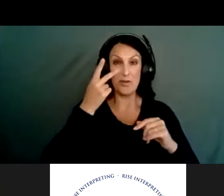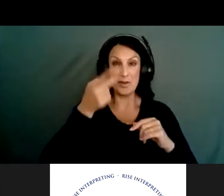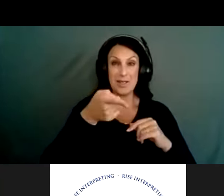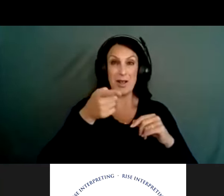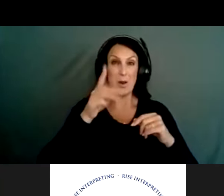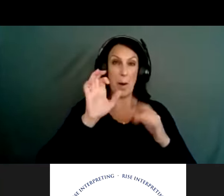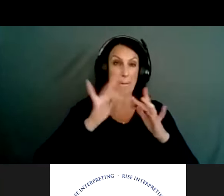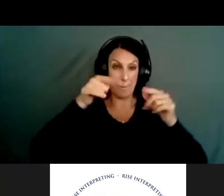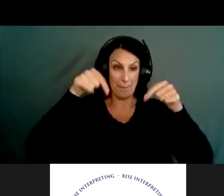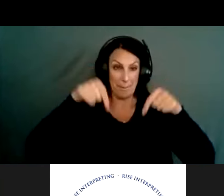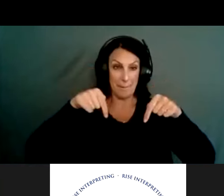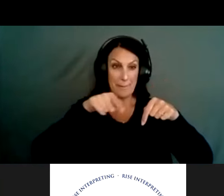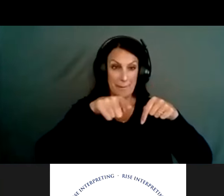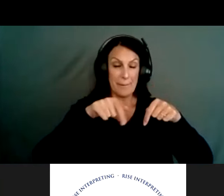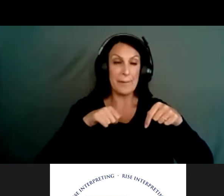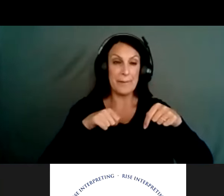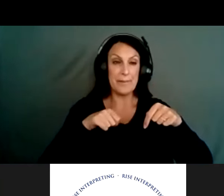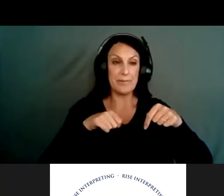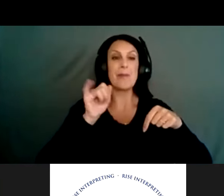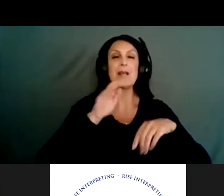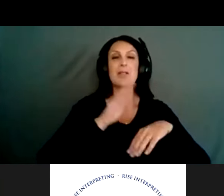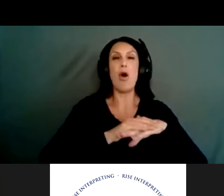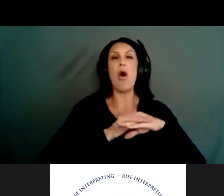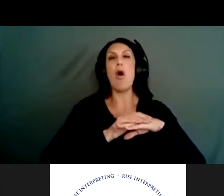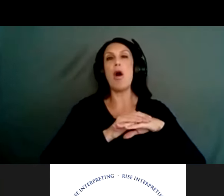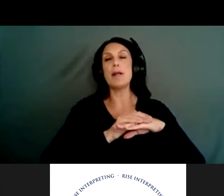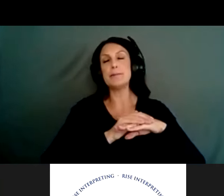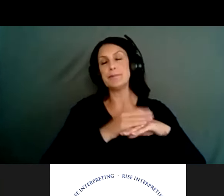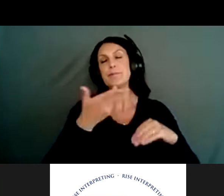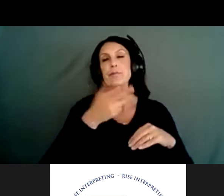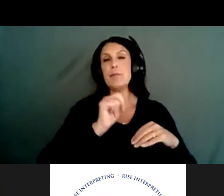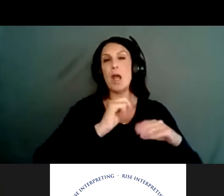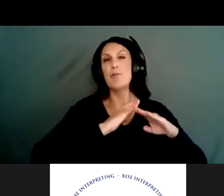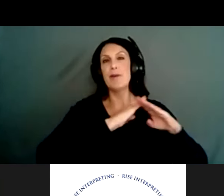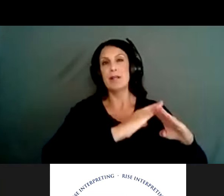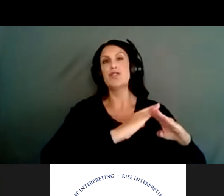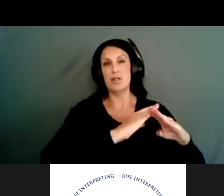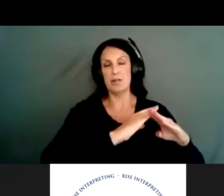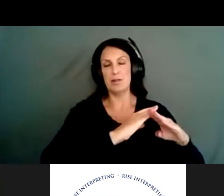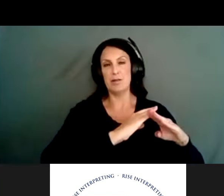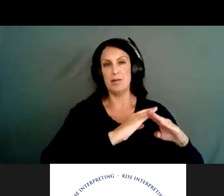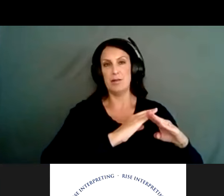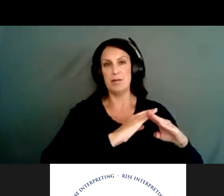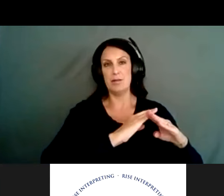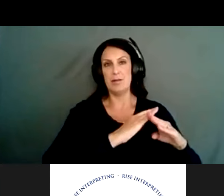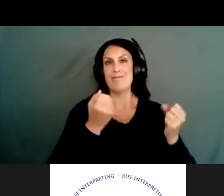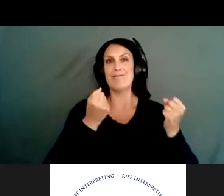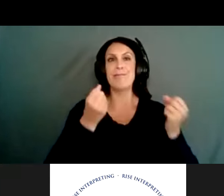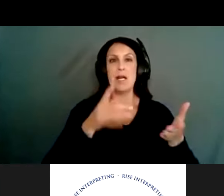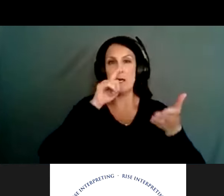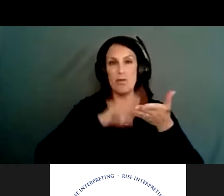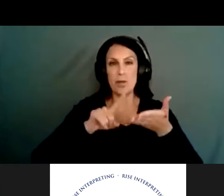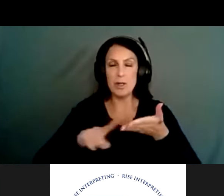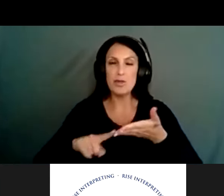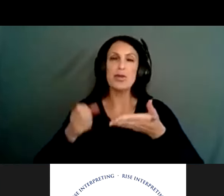Violence, but it is specifically on firearm suicide prevention. So again, it links to many of the research and studies